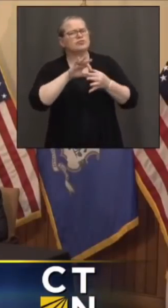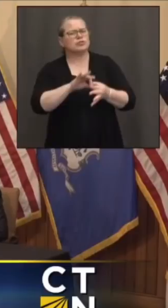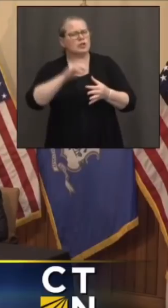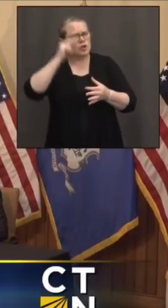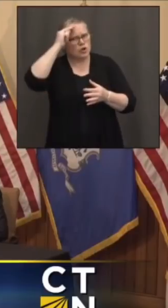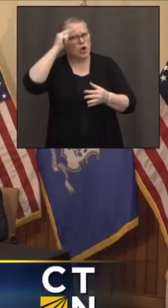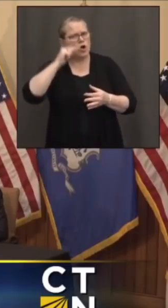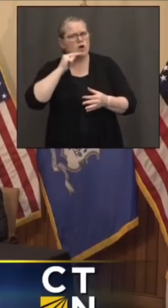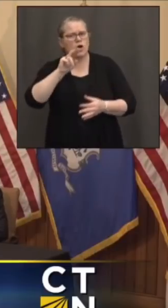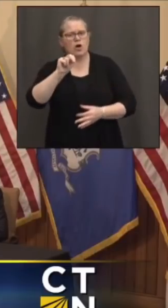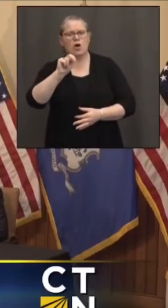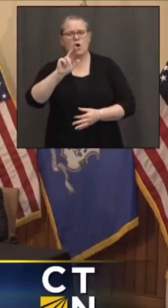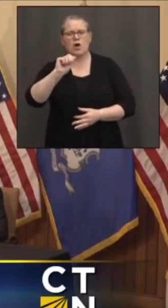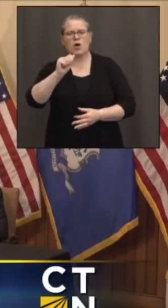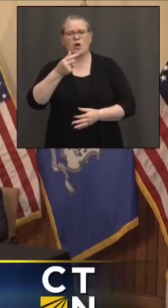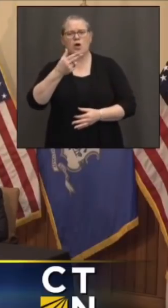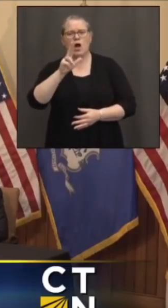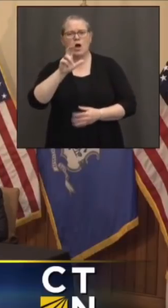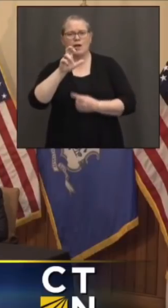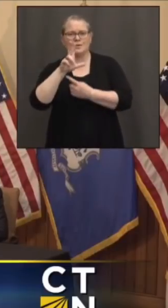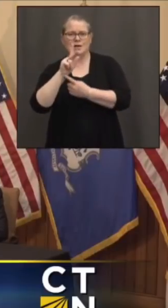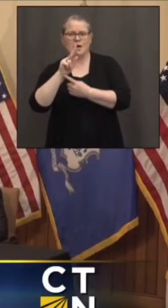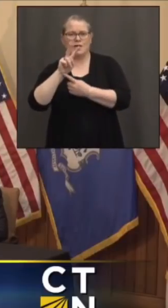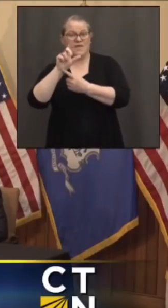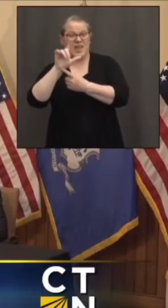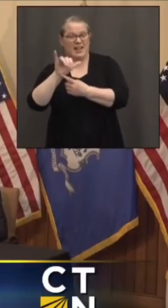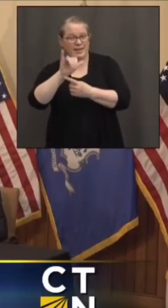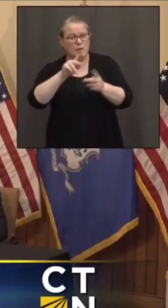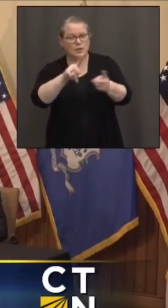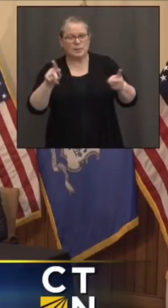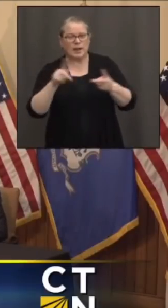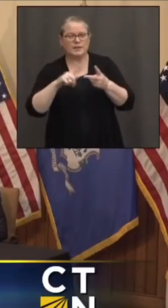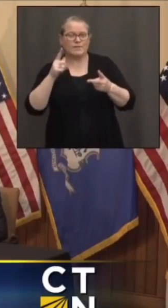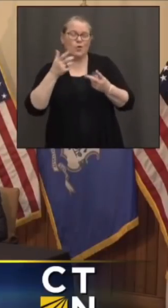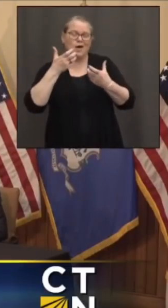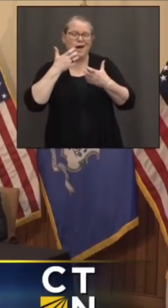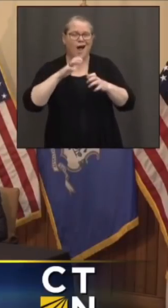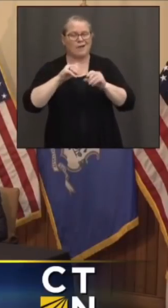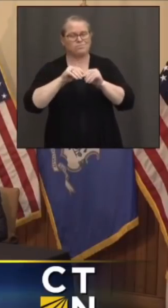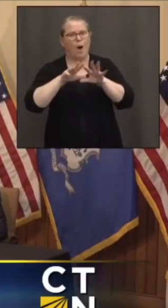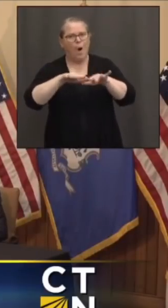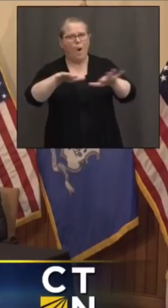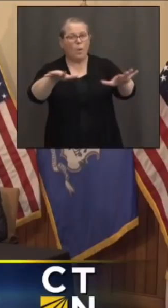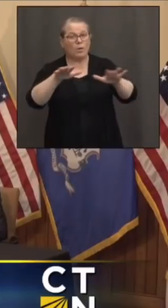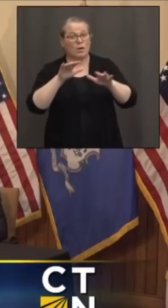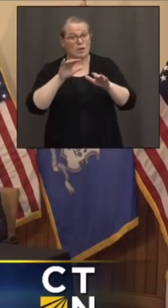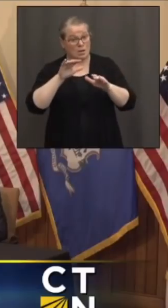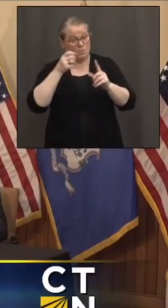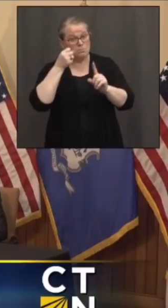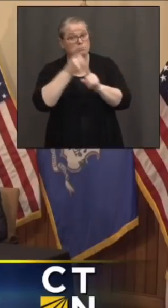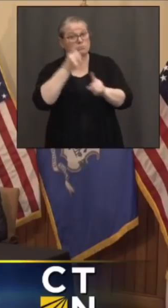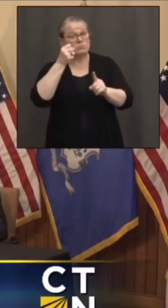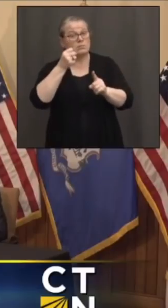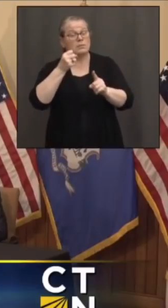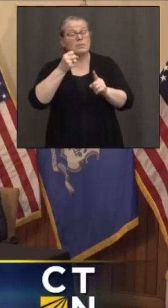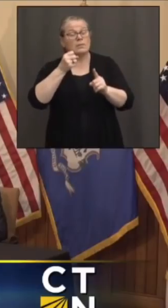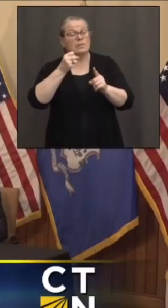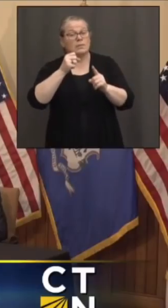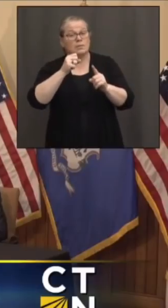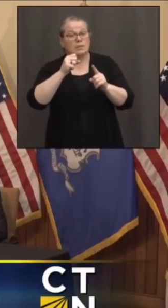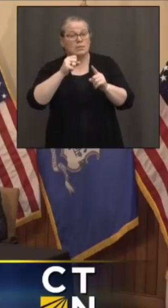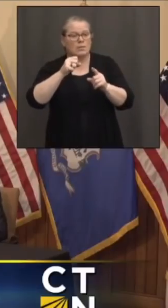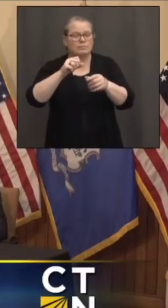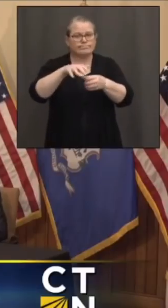was the source of a hot spot last week. Has a potential source for those clusters of cases been identified, especially,